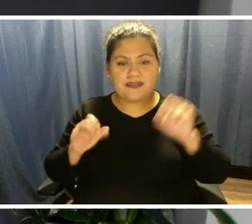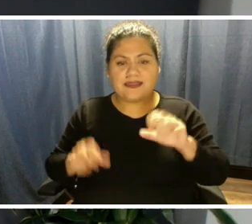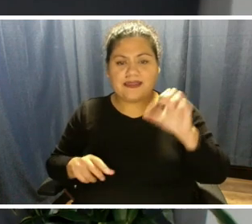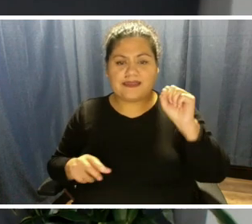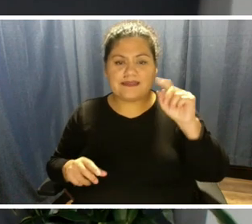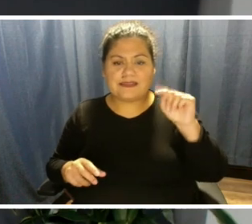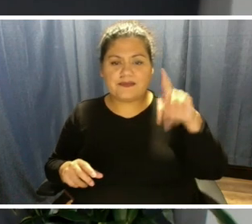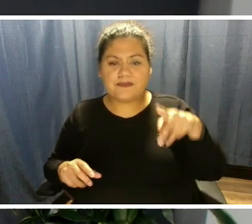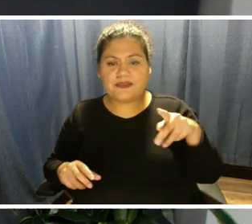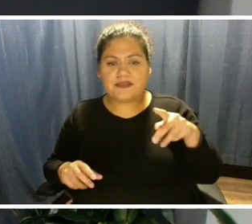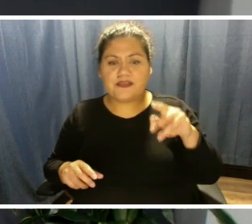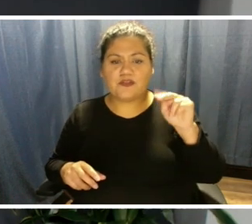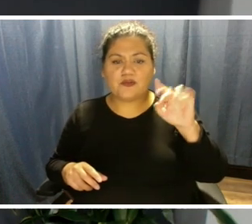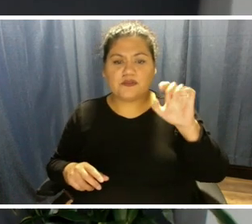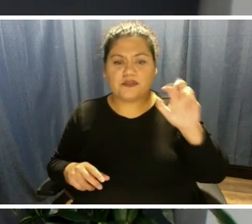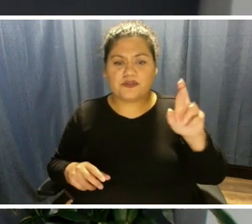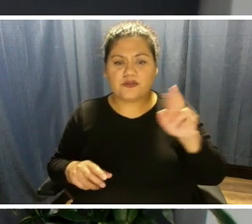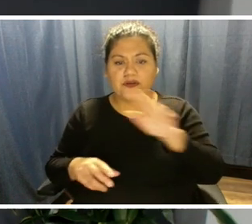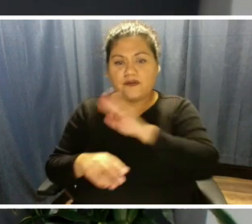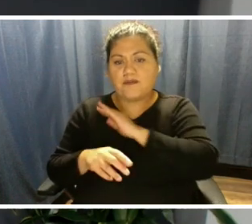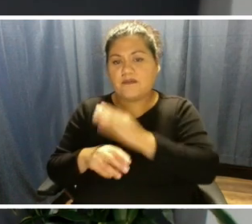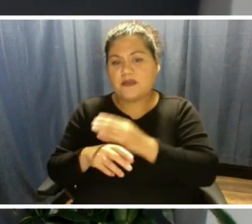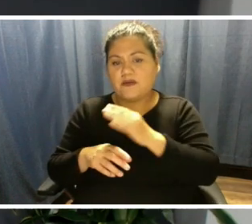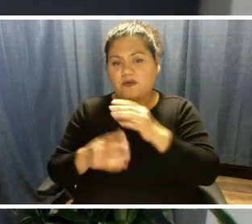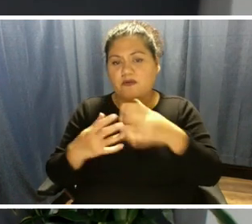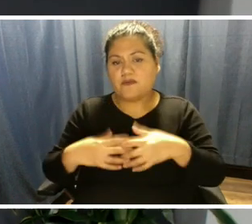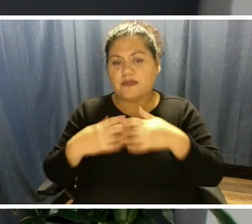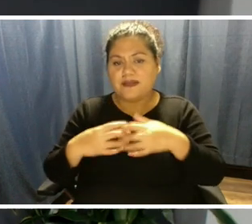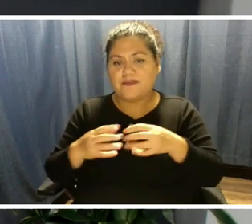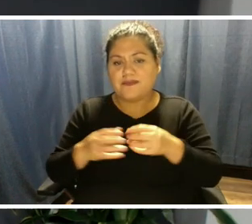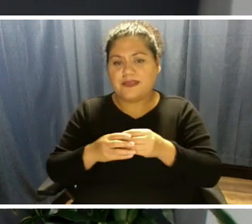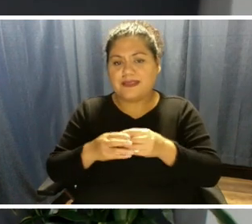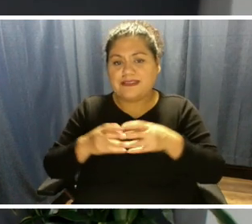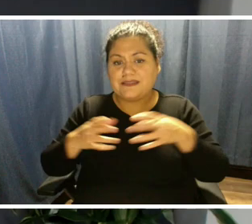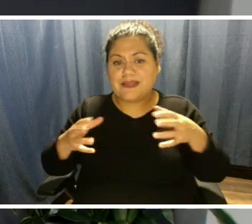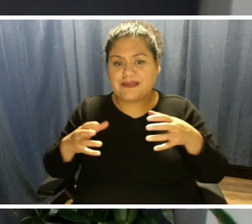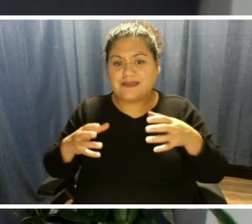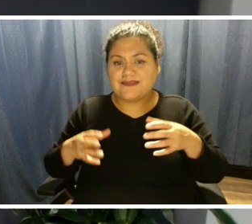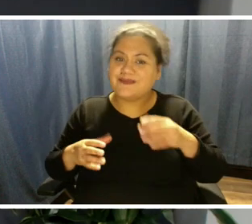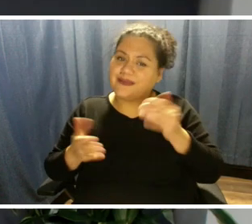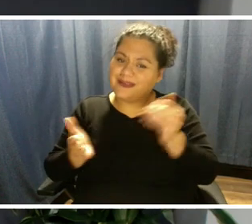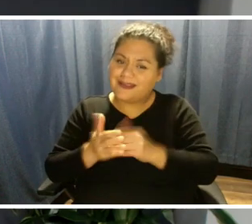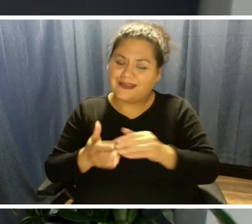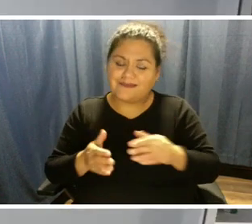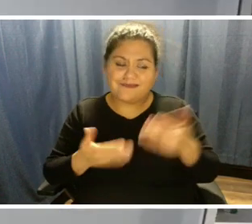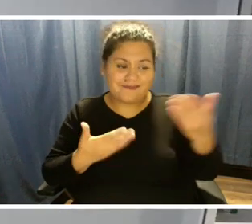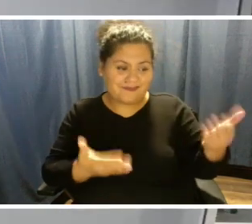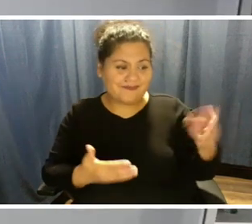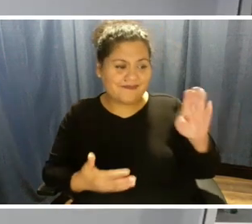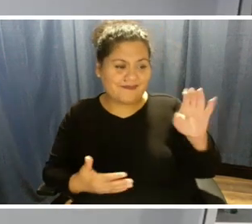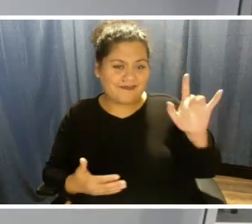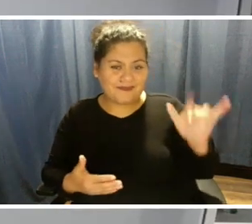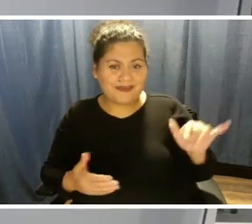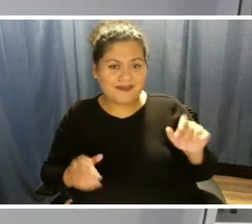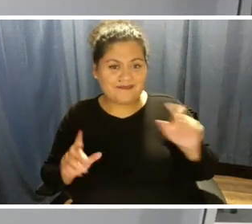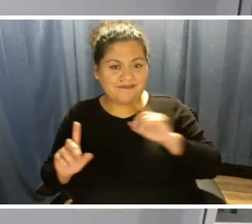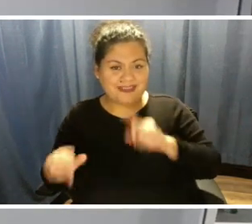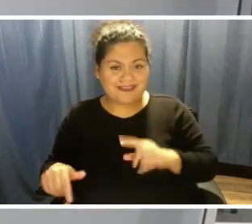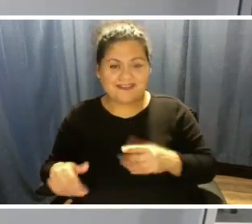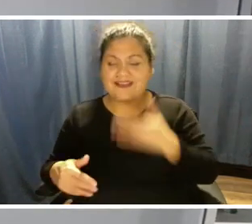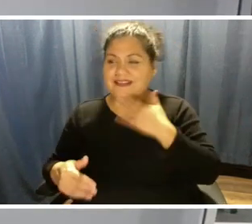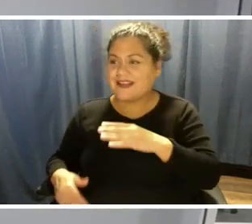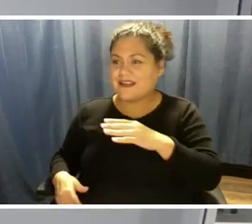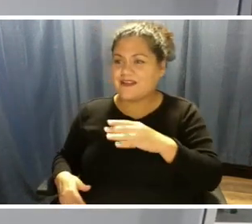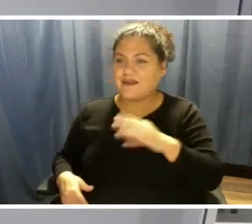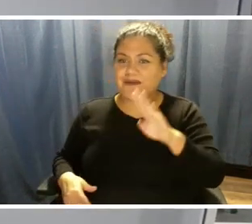power plant be expanded? So, Benny, this one goes back to you. Okay. Well, thank you, Melissa. And thank you, Becky, for